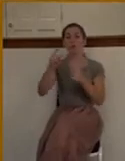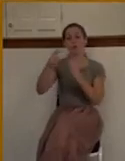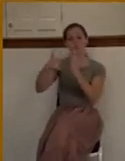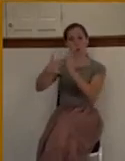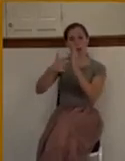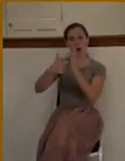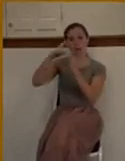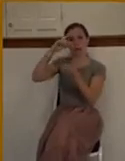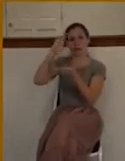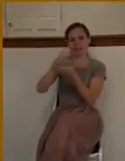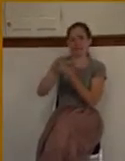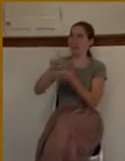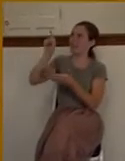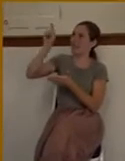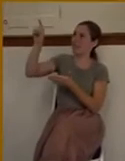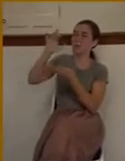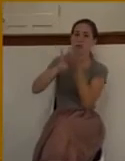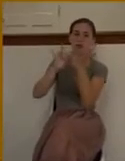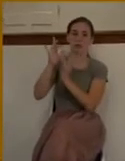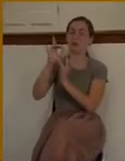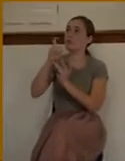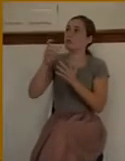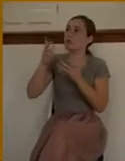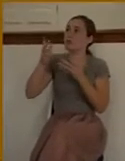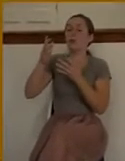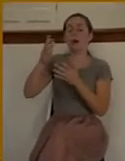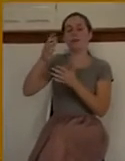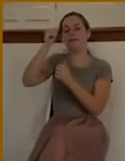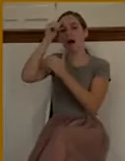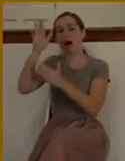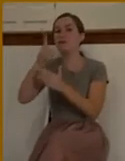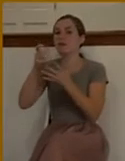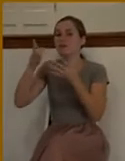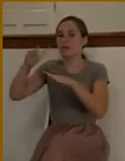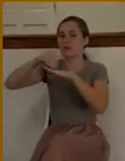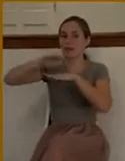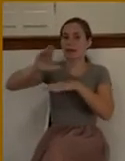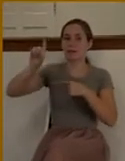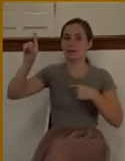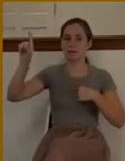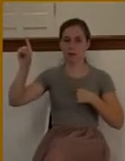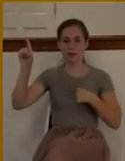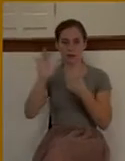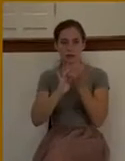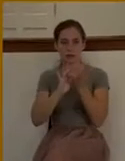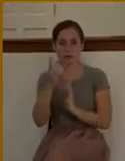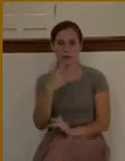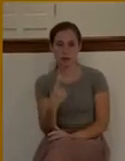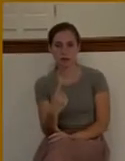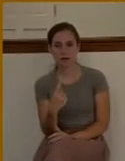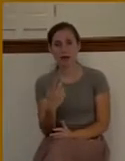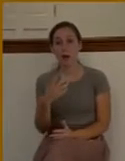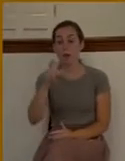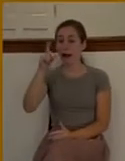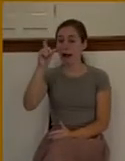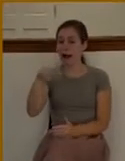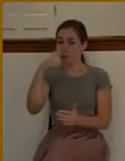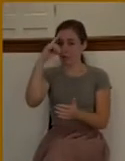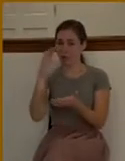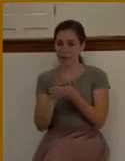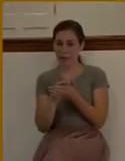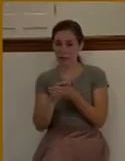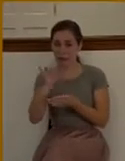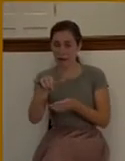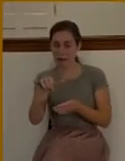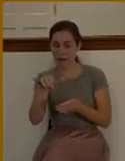me. That is what we must do. We must believe. I want you to see the second thing.